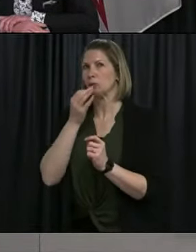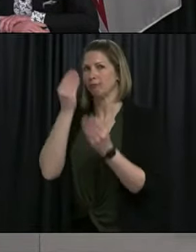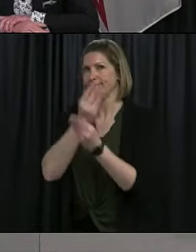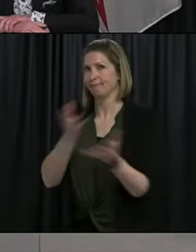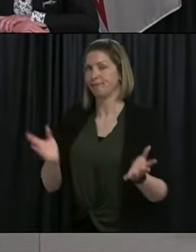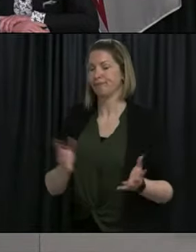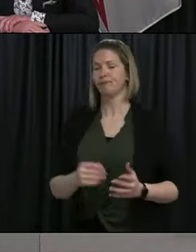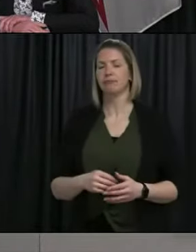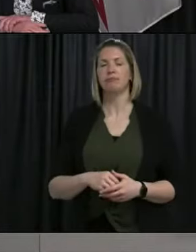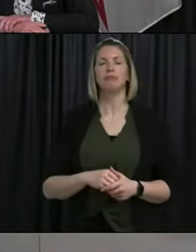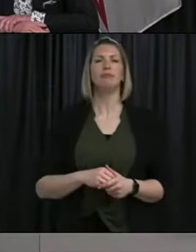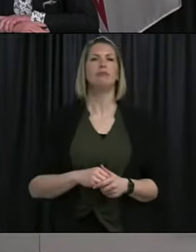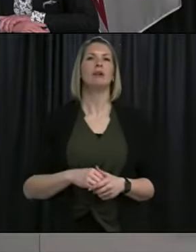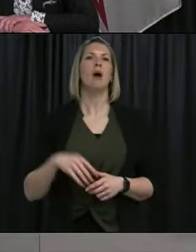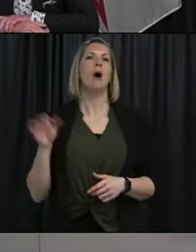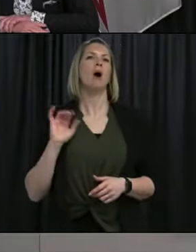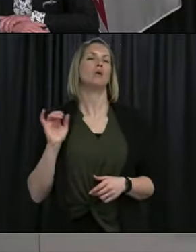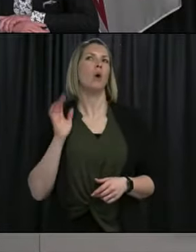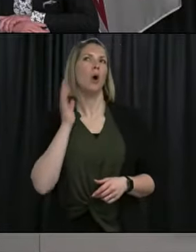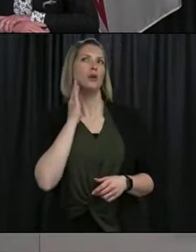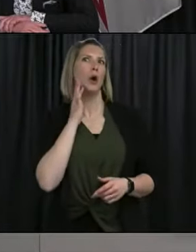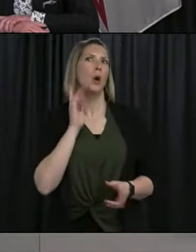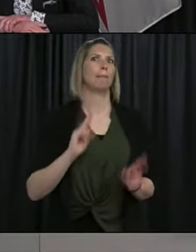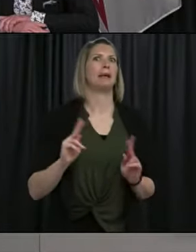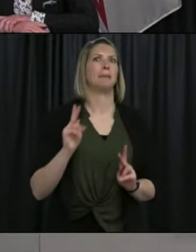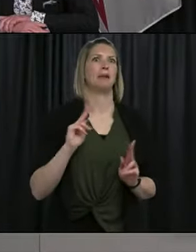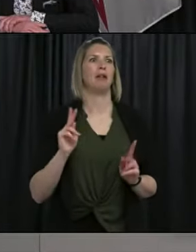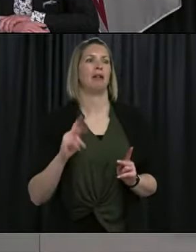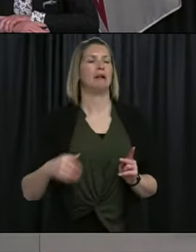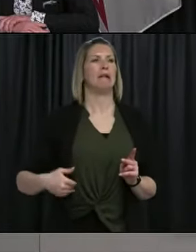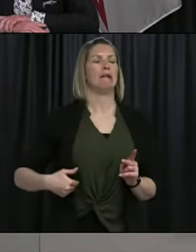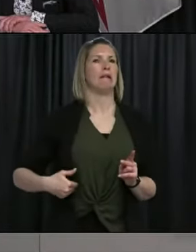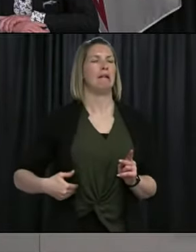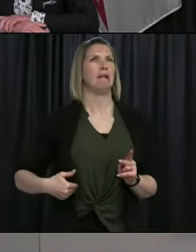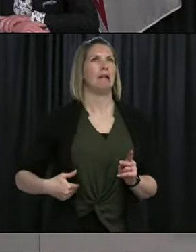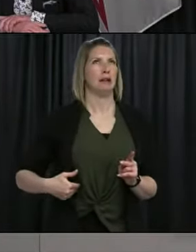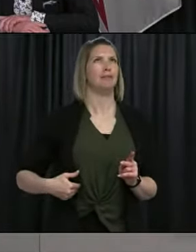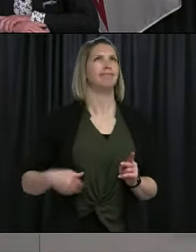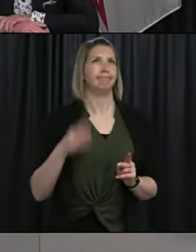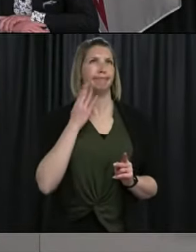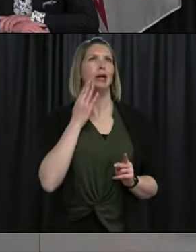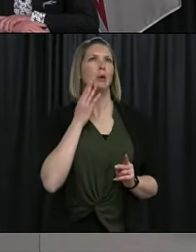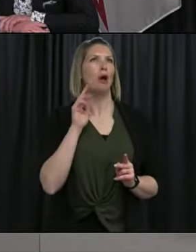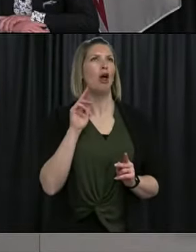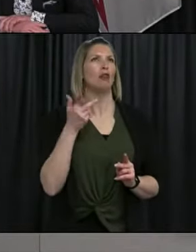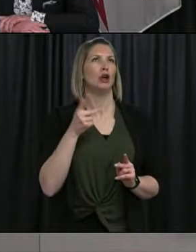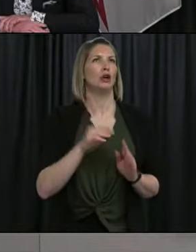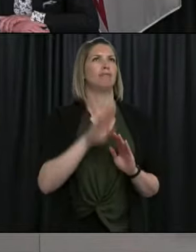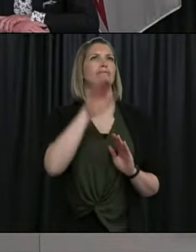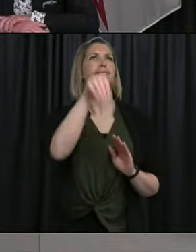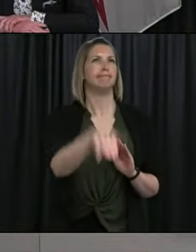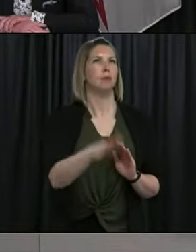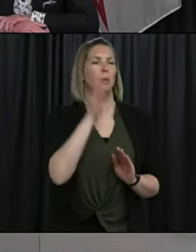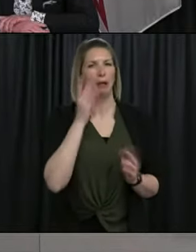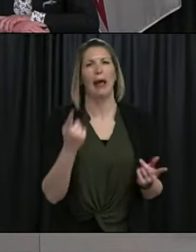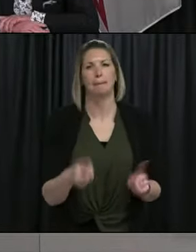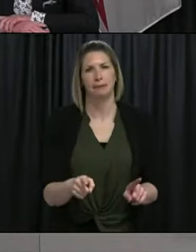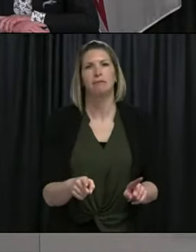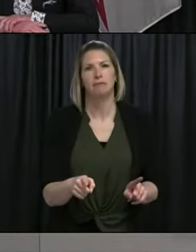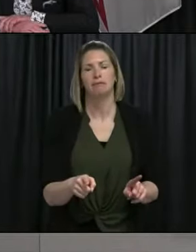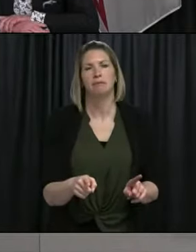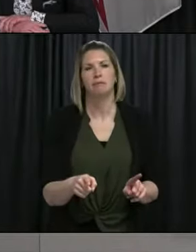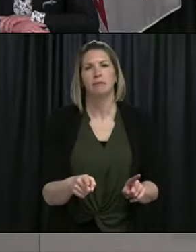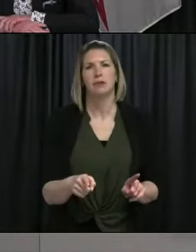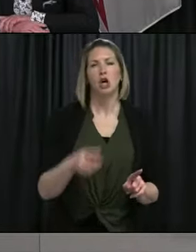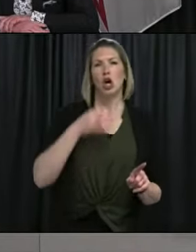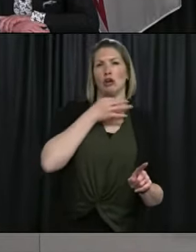discussion of people feeling that a third wave is almost inevitable. Dr. Fitzgerald and Minister Hage, I'd be interested in your thoughts on this.